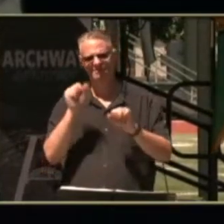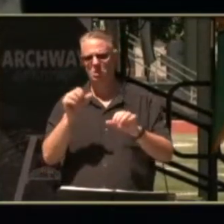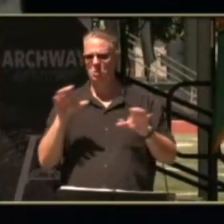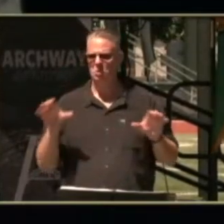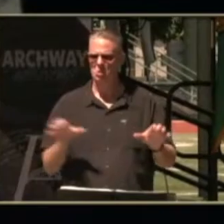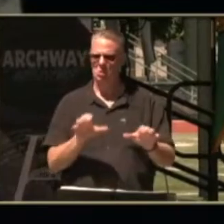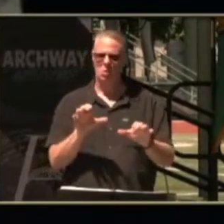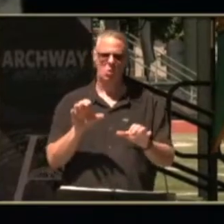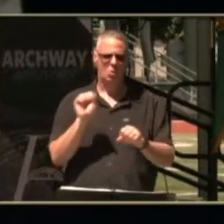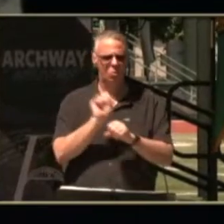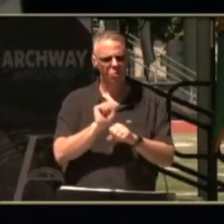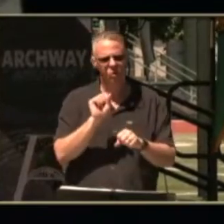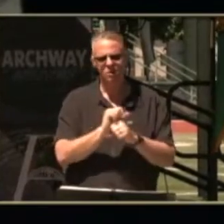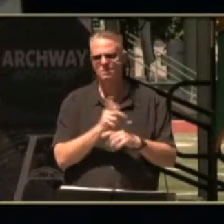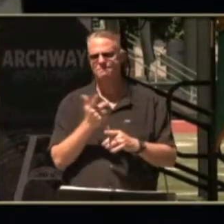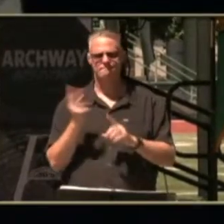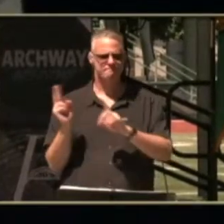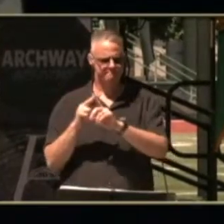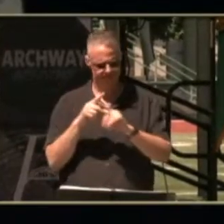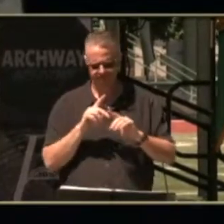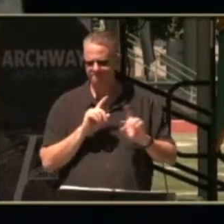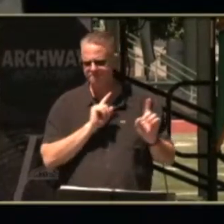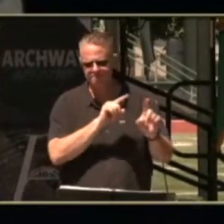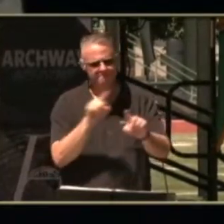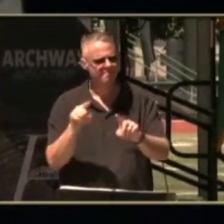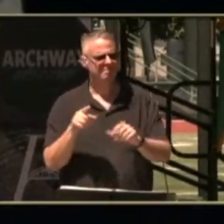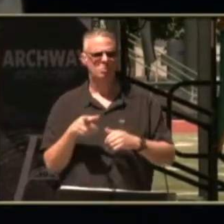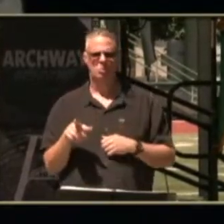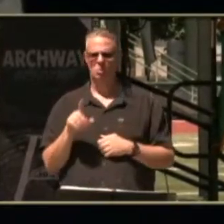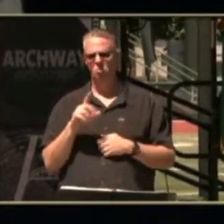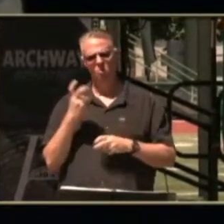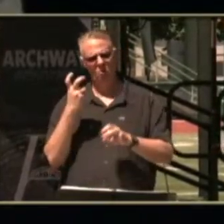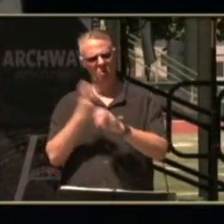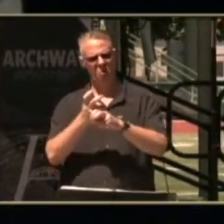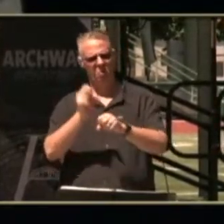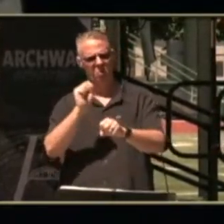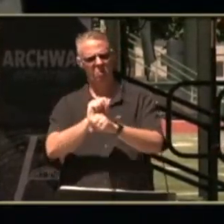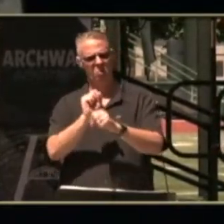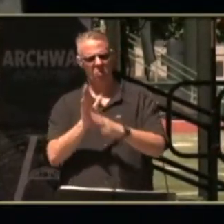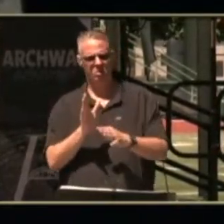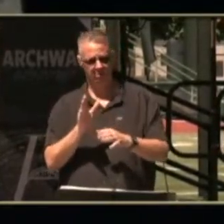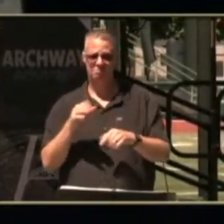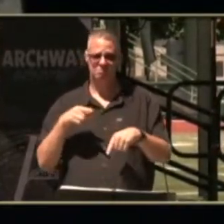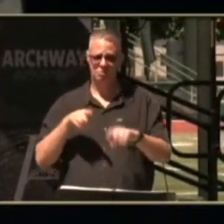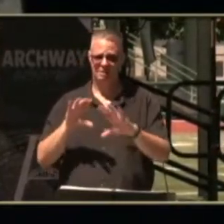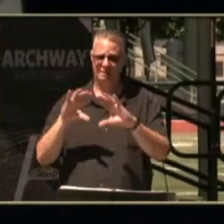work assignments and he's he's very hard worker in class